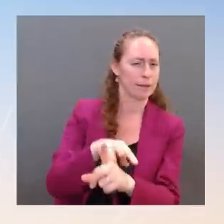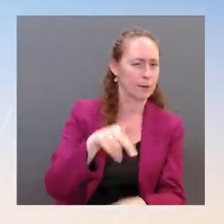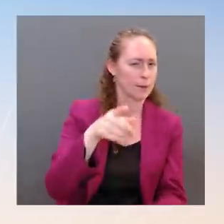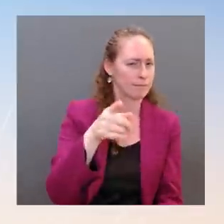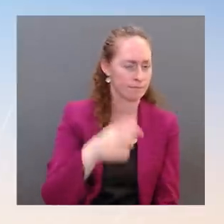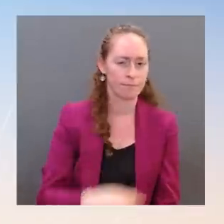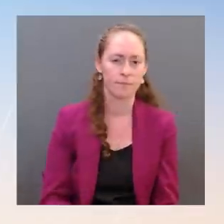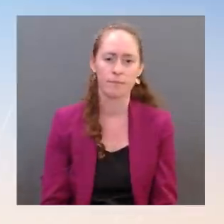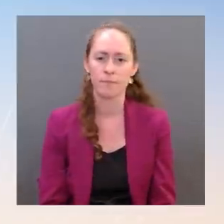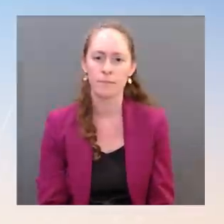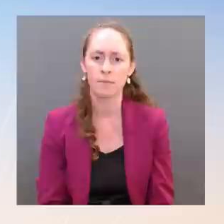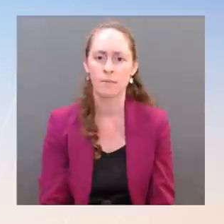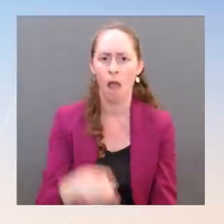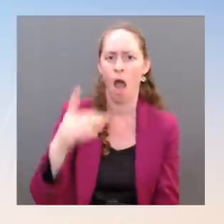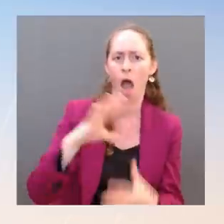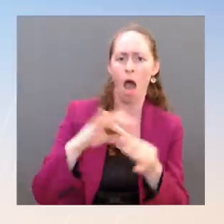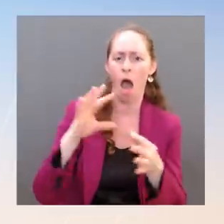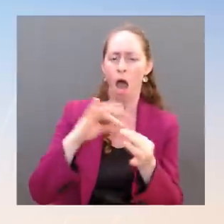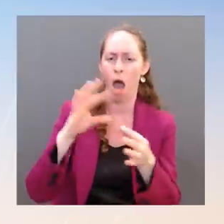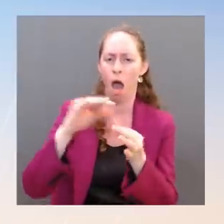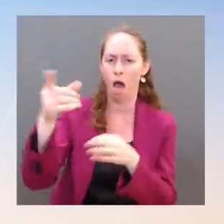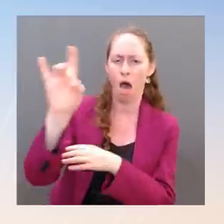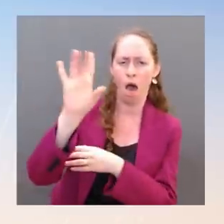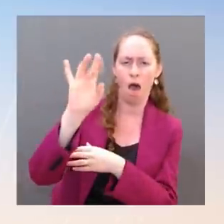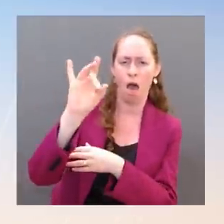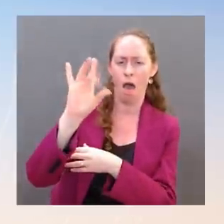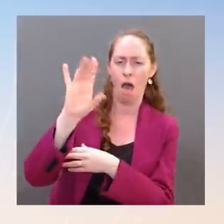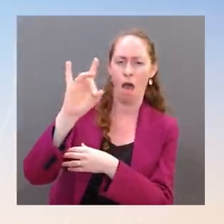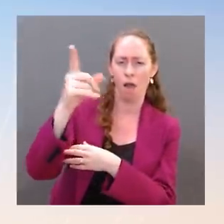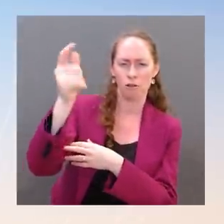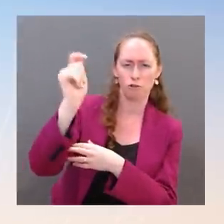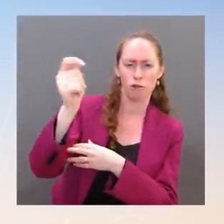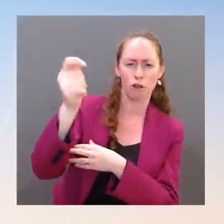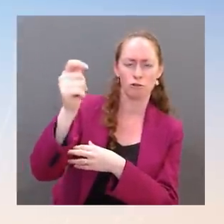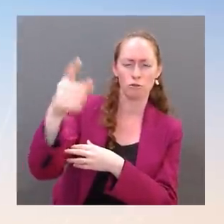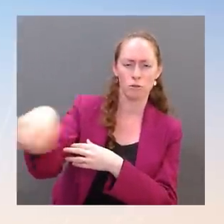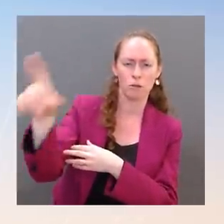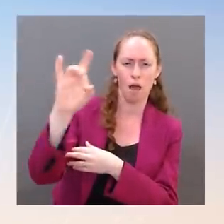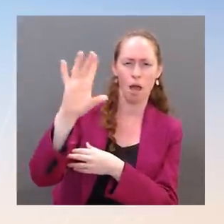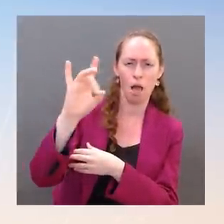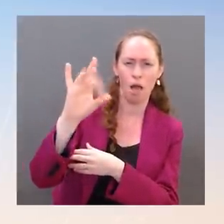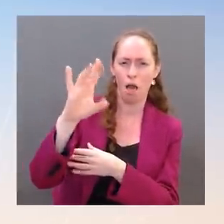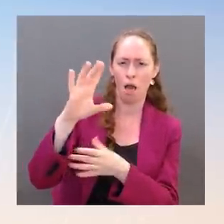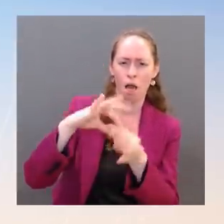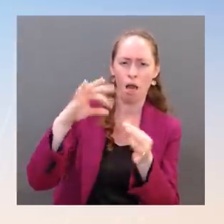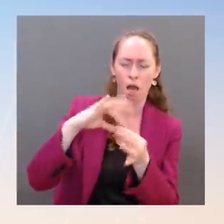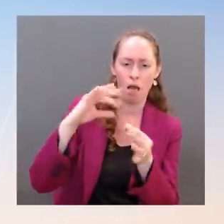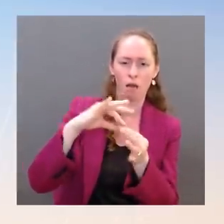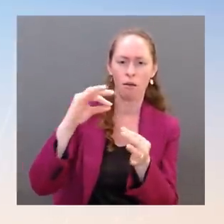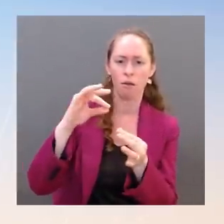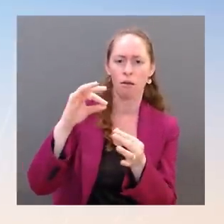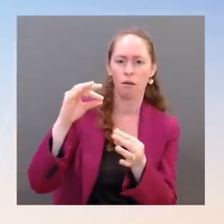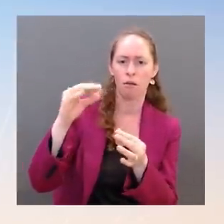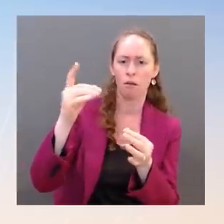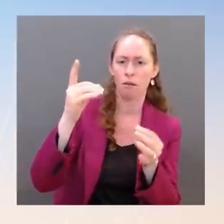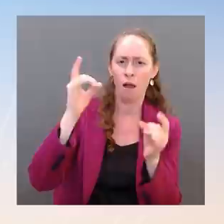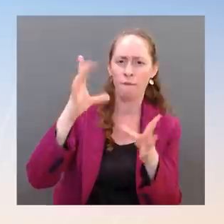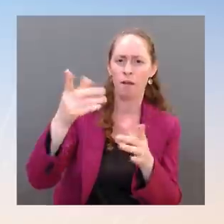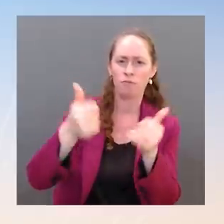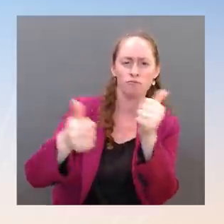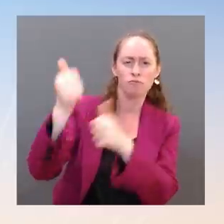or as violence. So we want to make sure we're calling out on both sides of what is happening and what we're seeing. While protests —